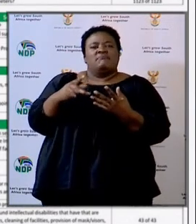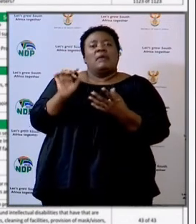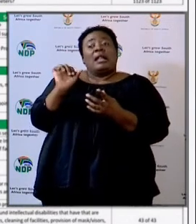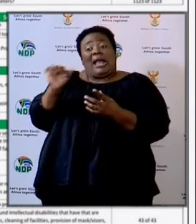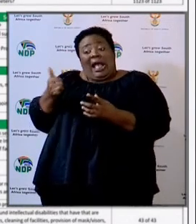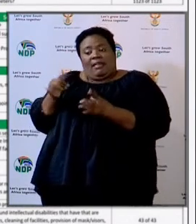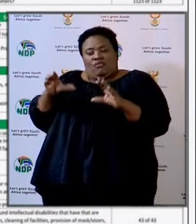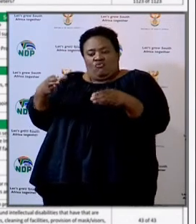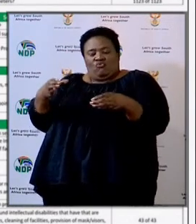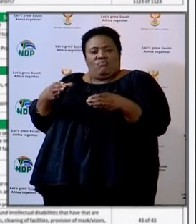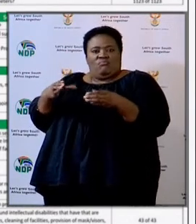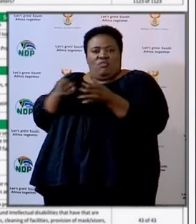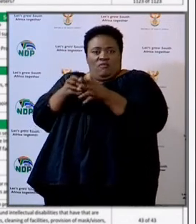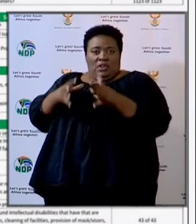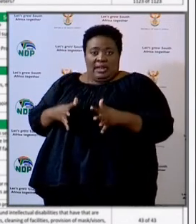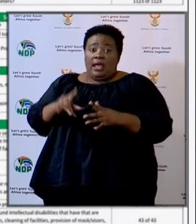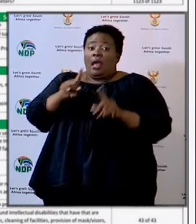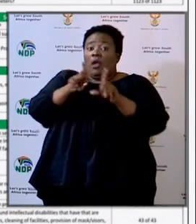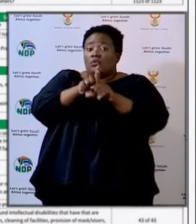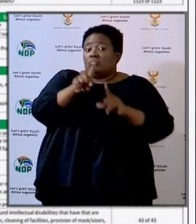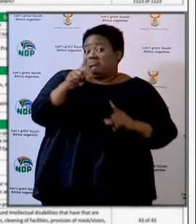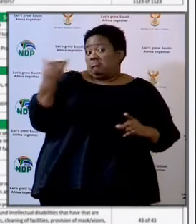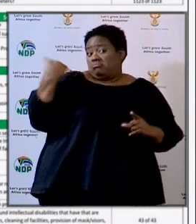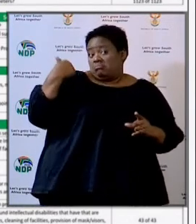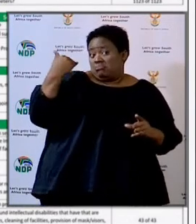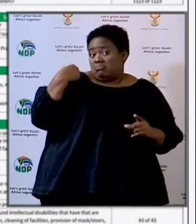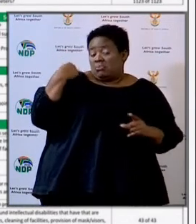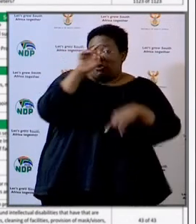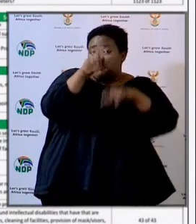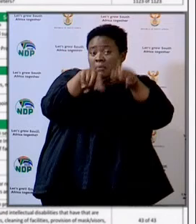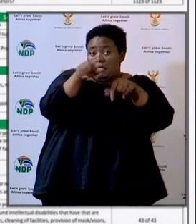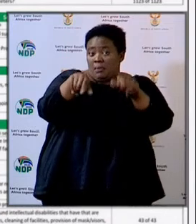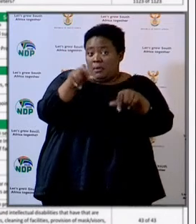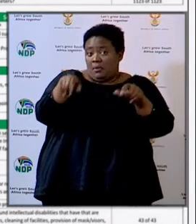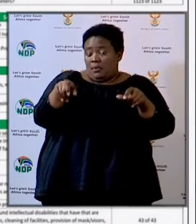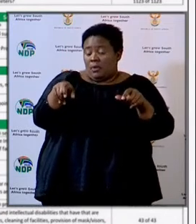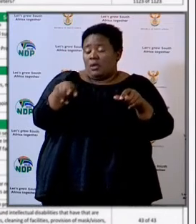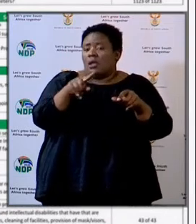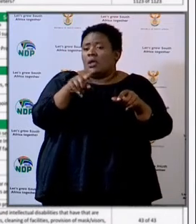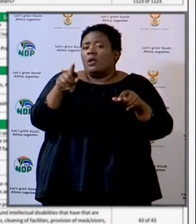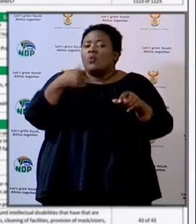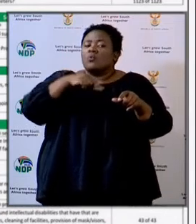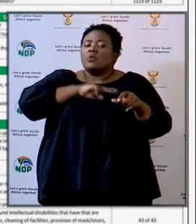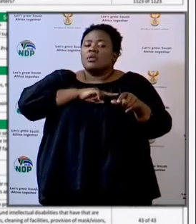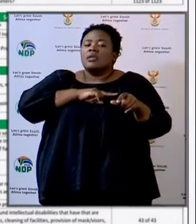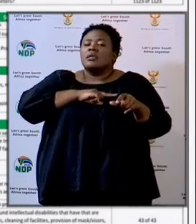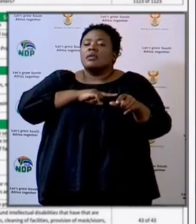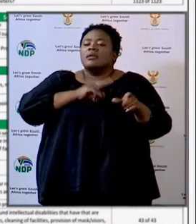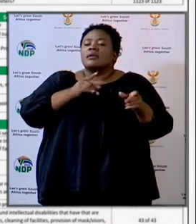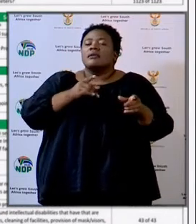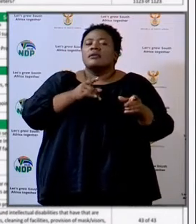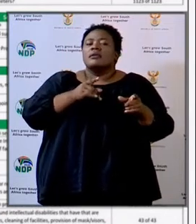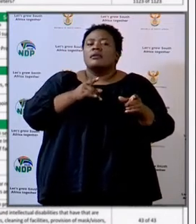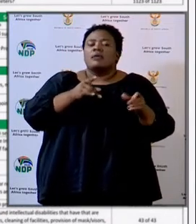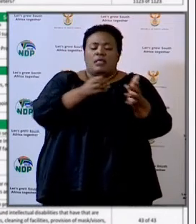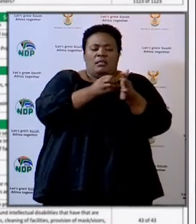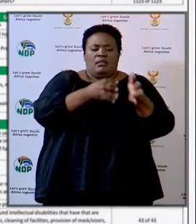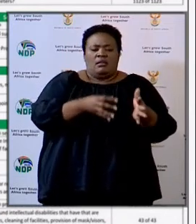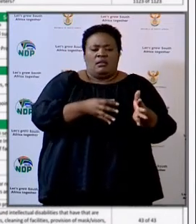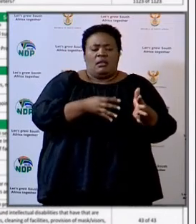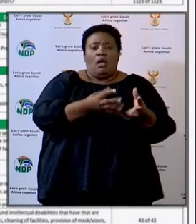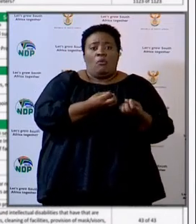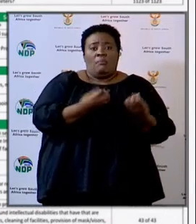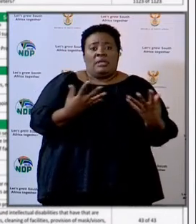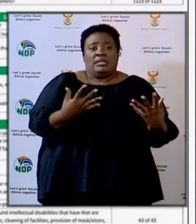of learners that are coming. Let me also remind the South African public that we are only receiving 13.4